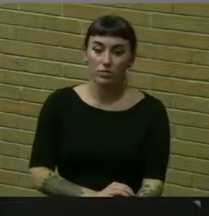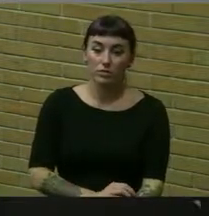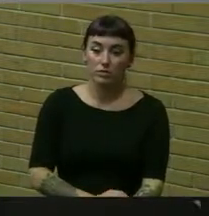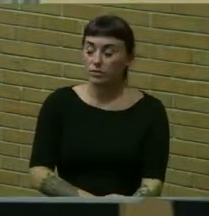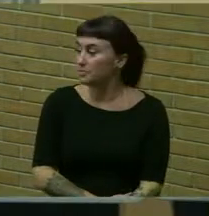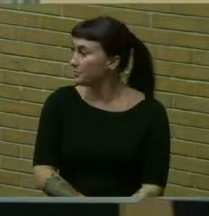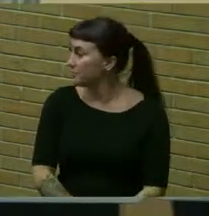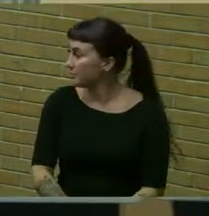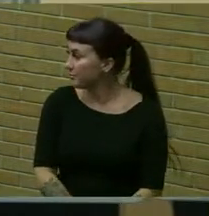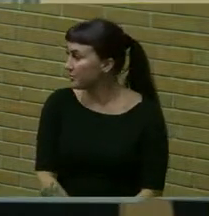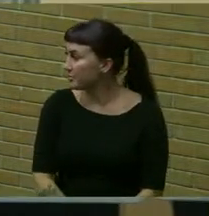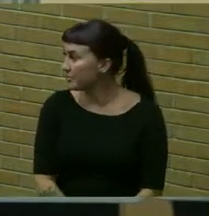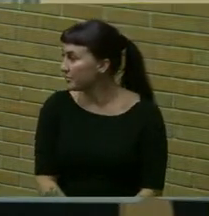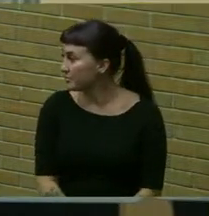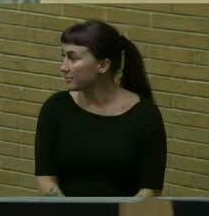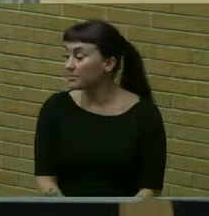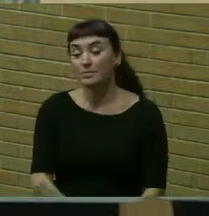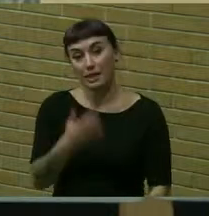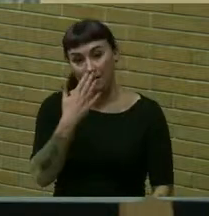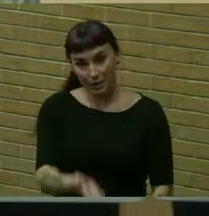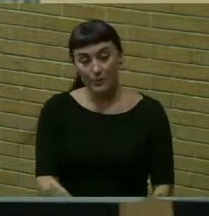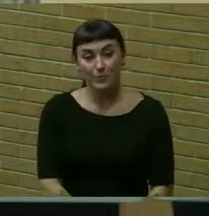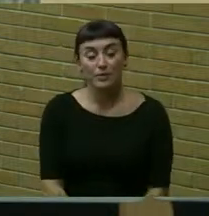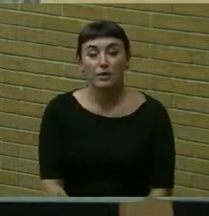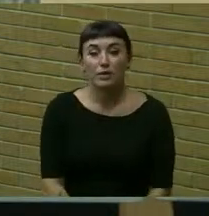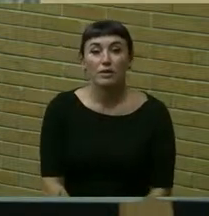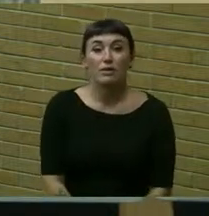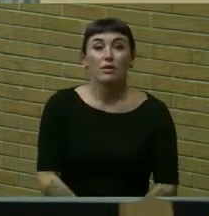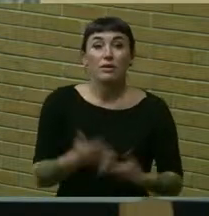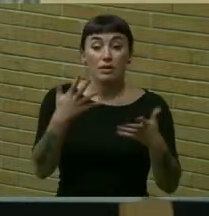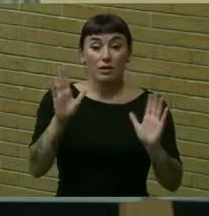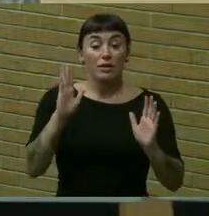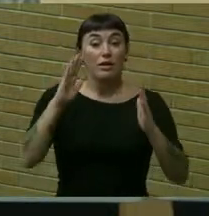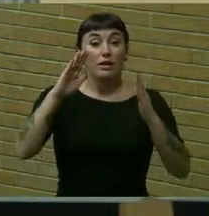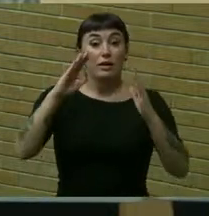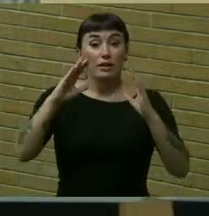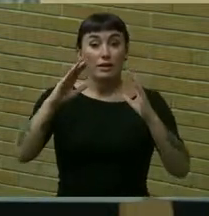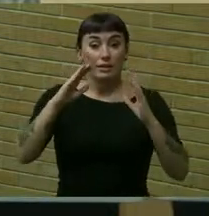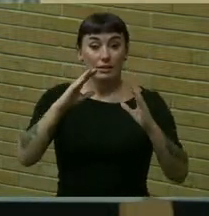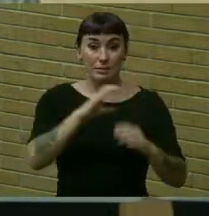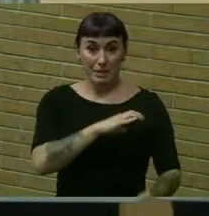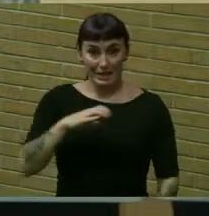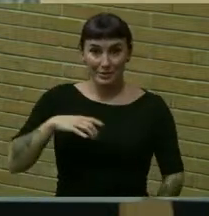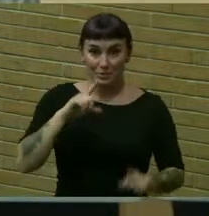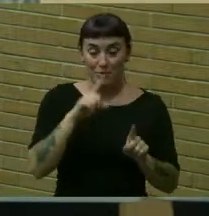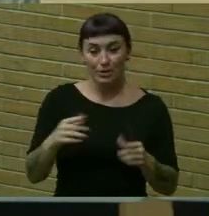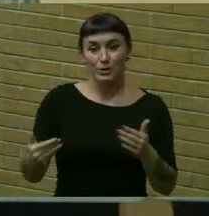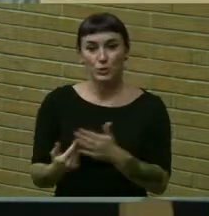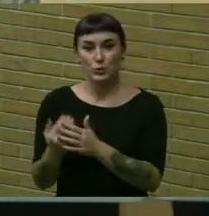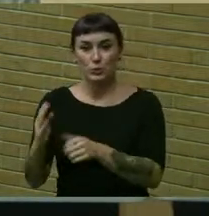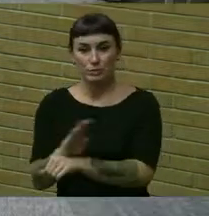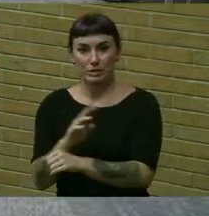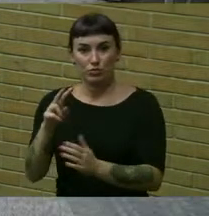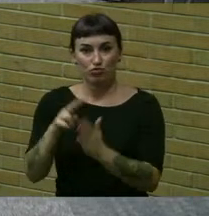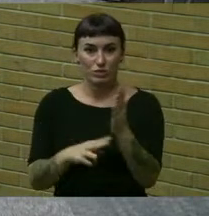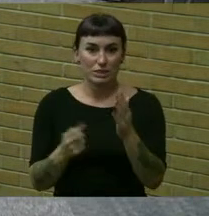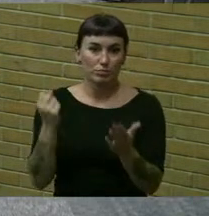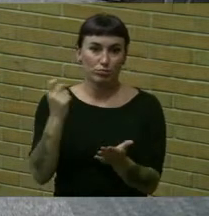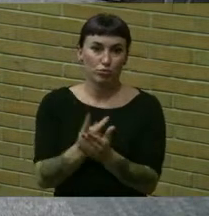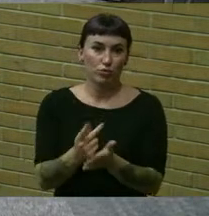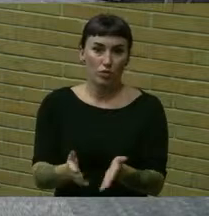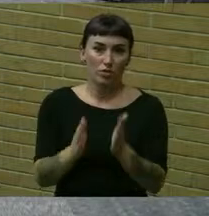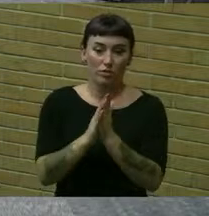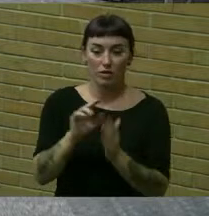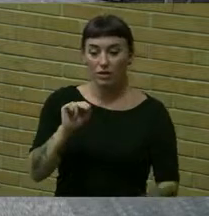thank you um that finishes our committee reports new business reading and approval of claims nate yes